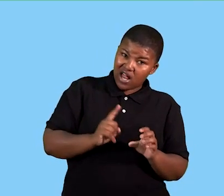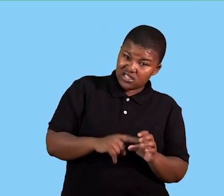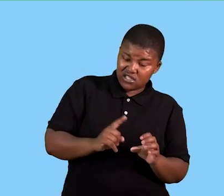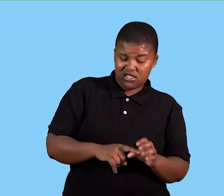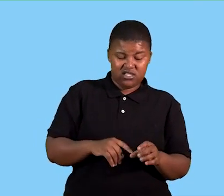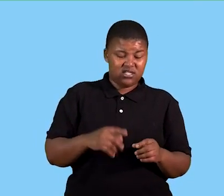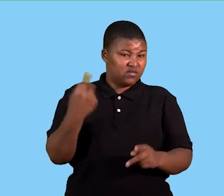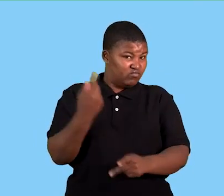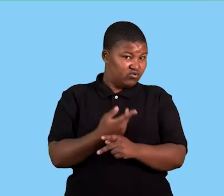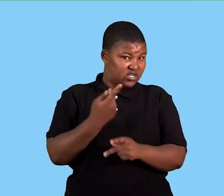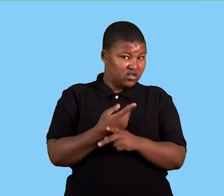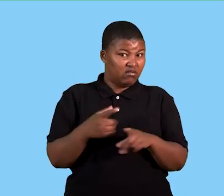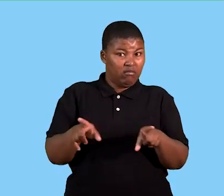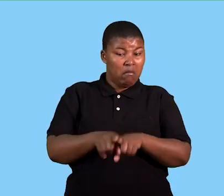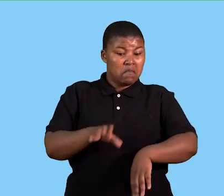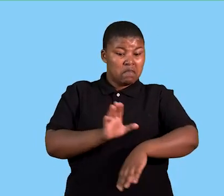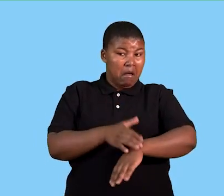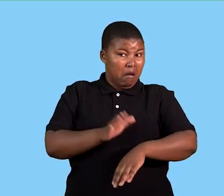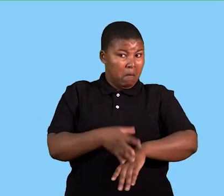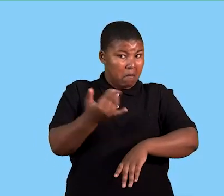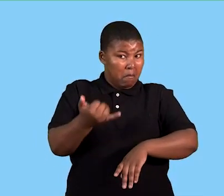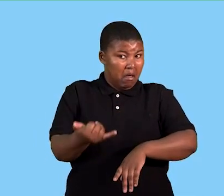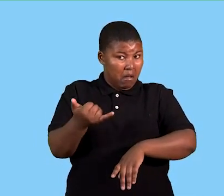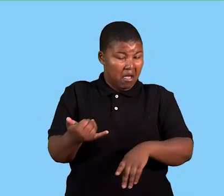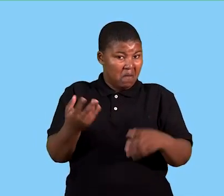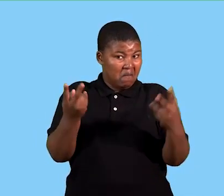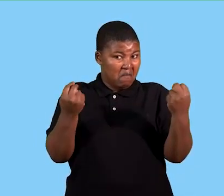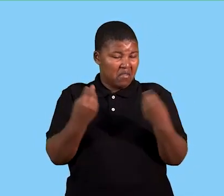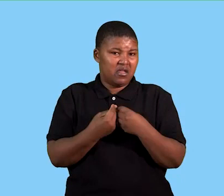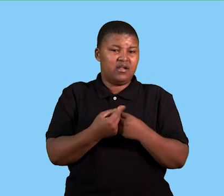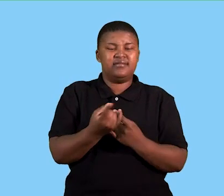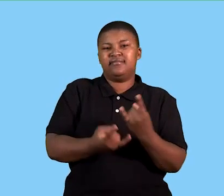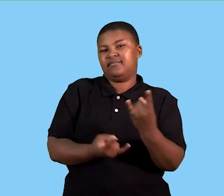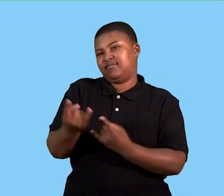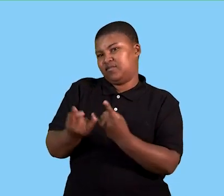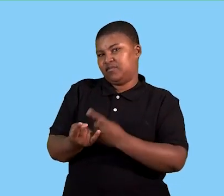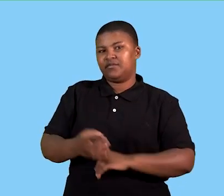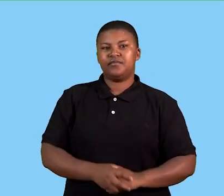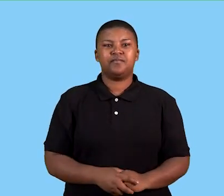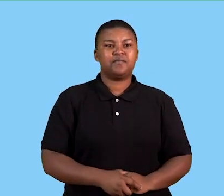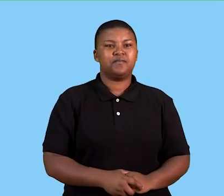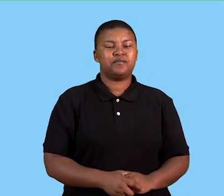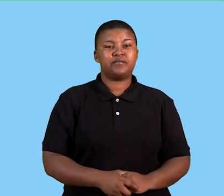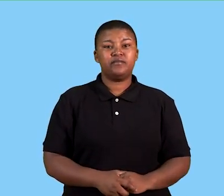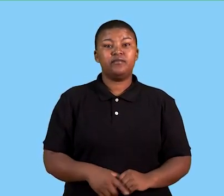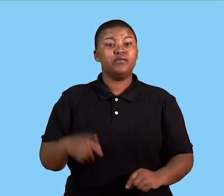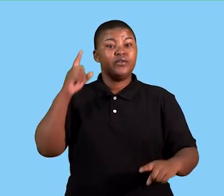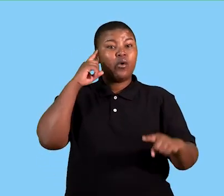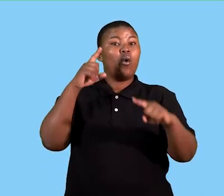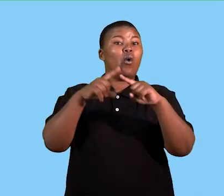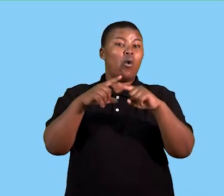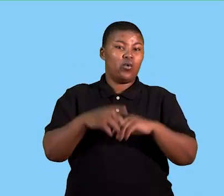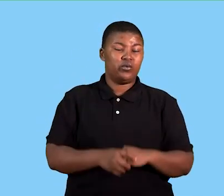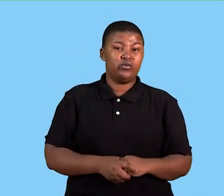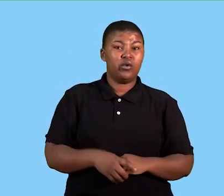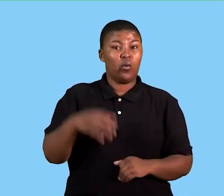clothing to her lady customers. Her goal then will be to increase her local sales by